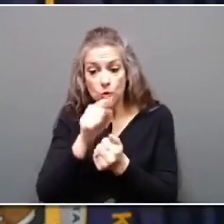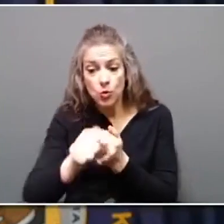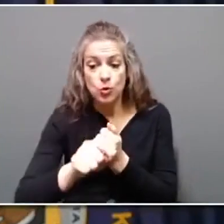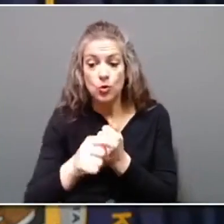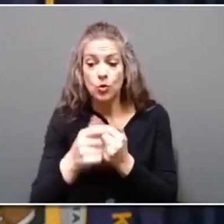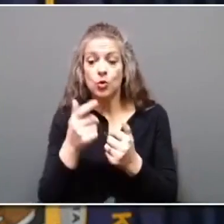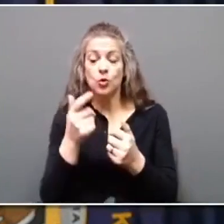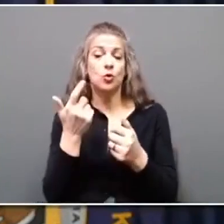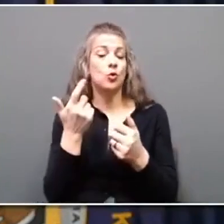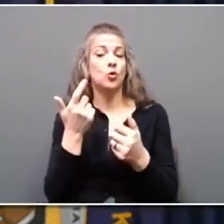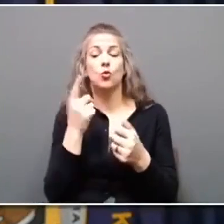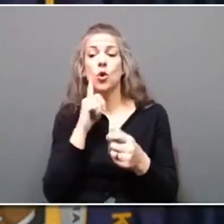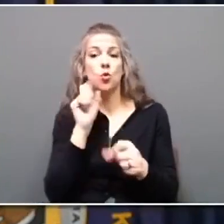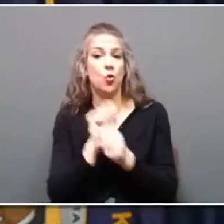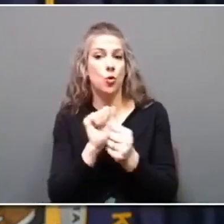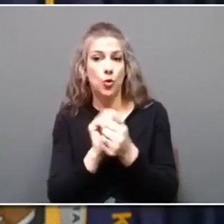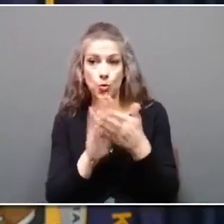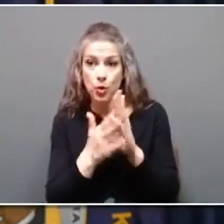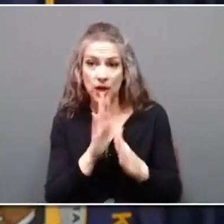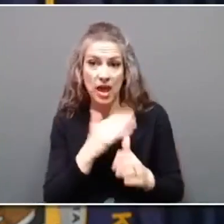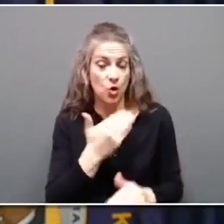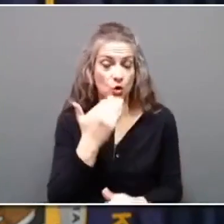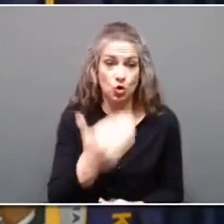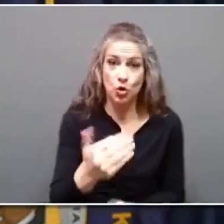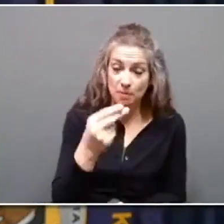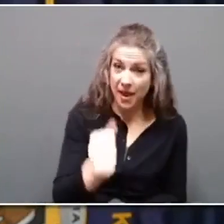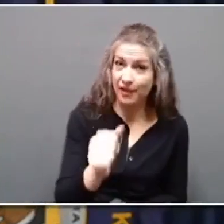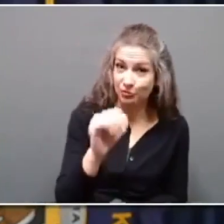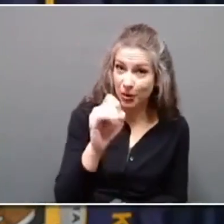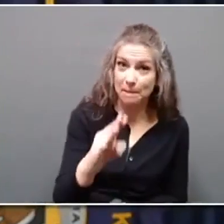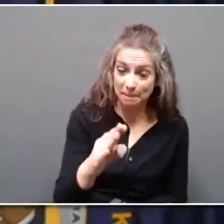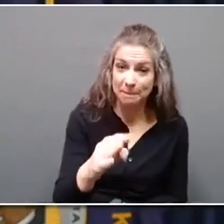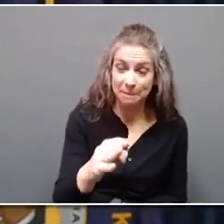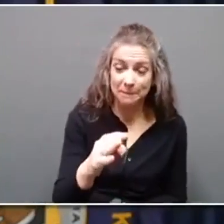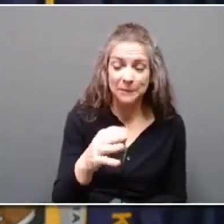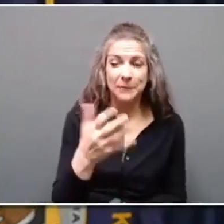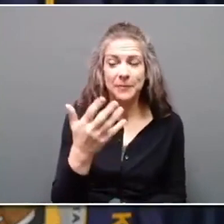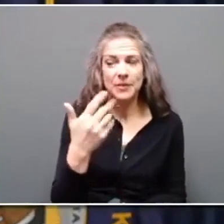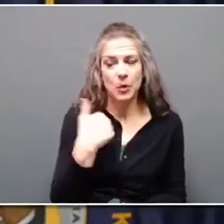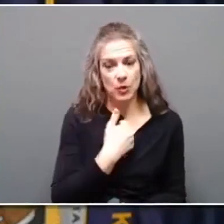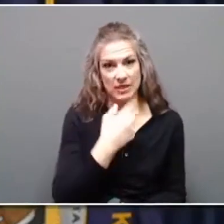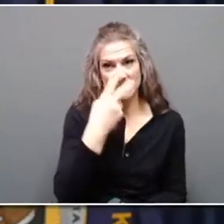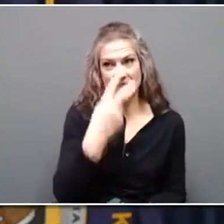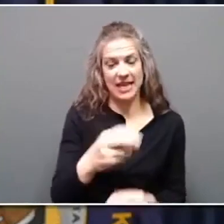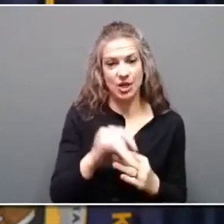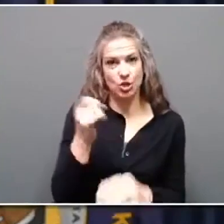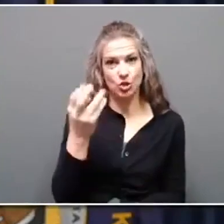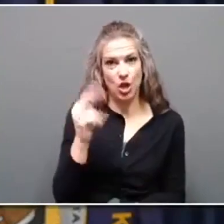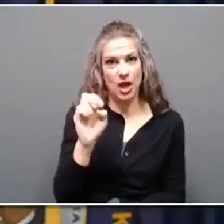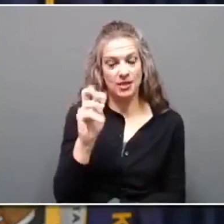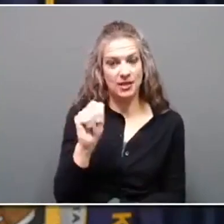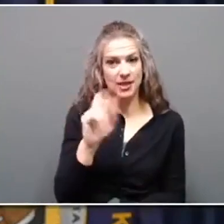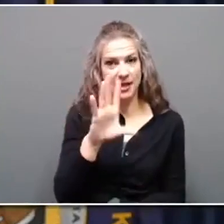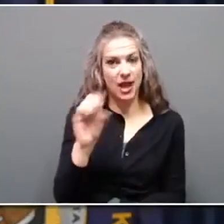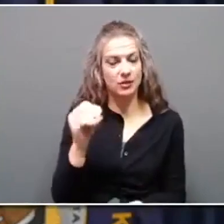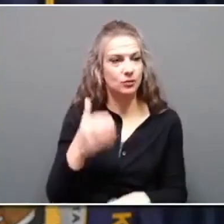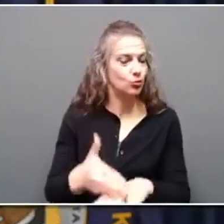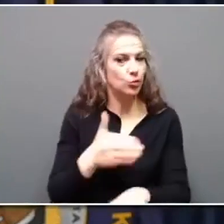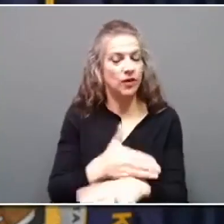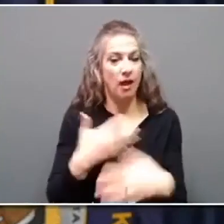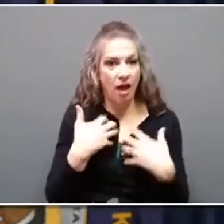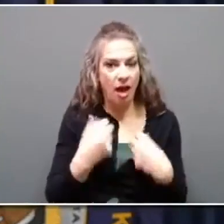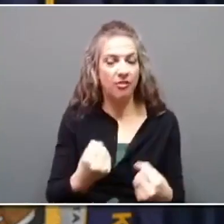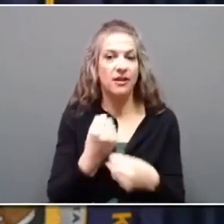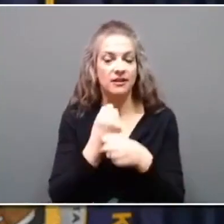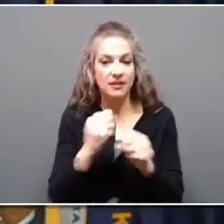to make way for new economic opportunities. And we certainly saw that in Johnson County and improve the health, safety, and quality